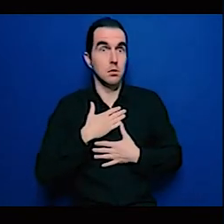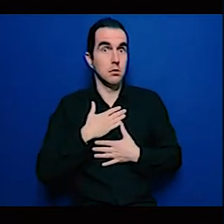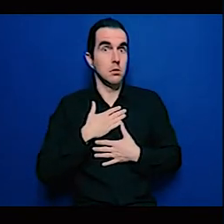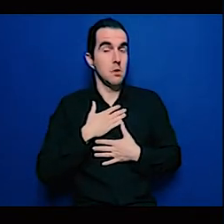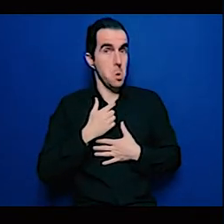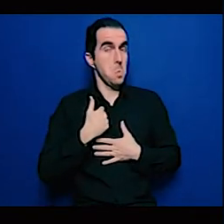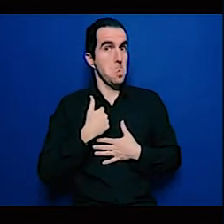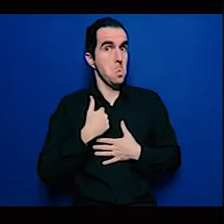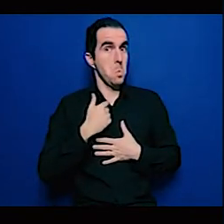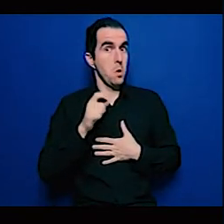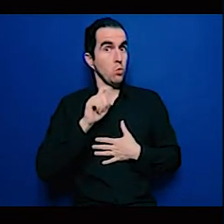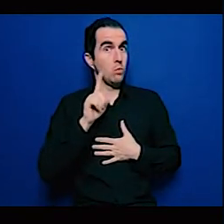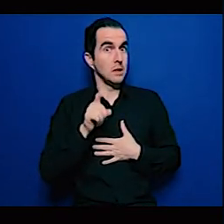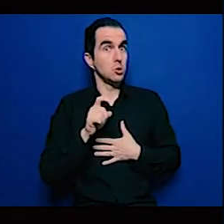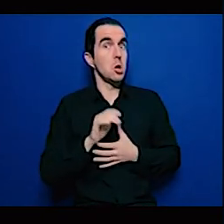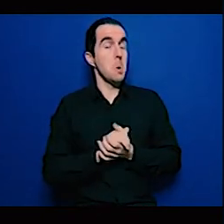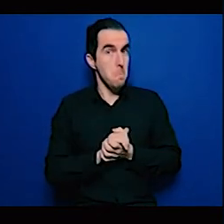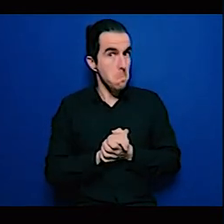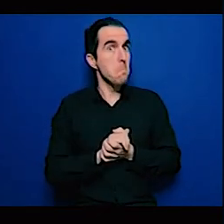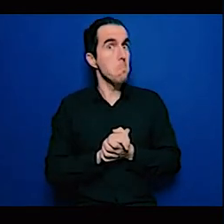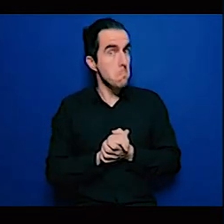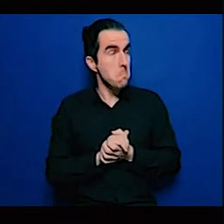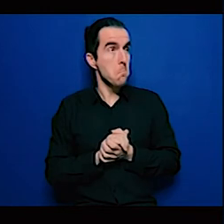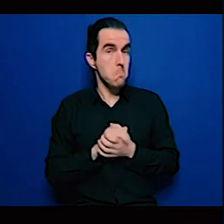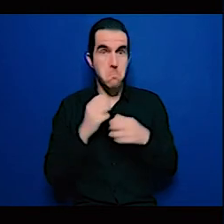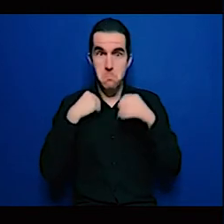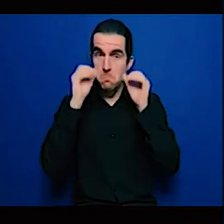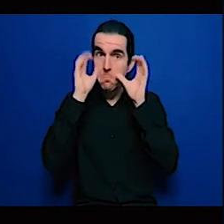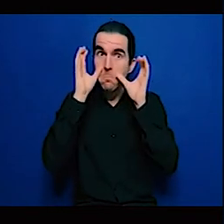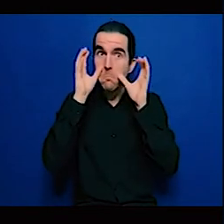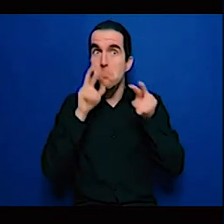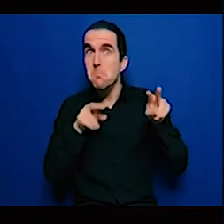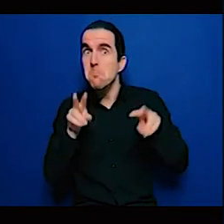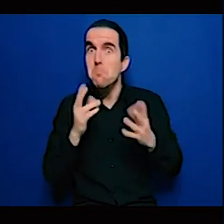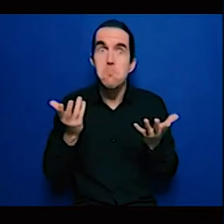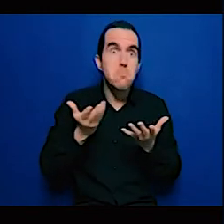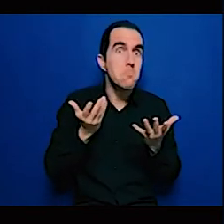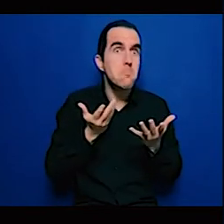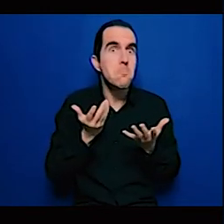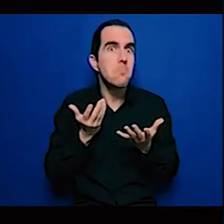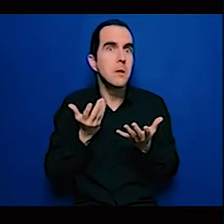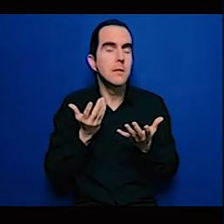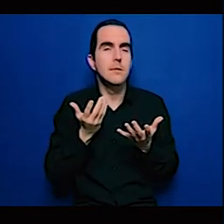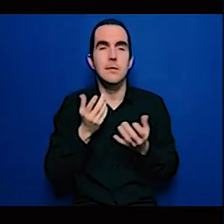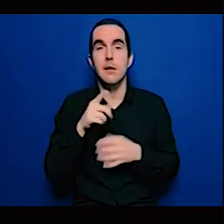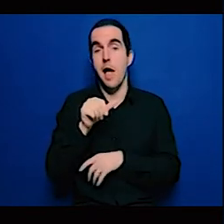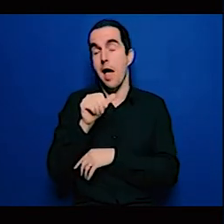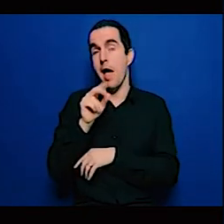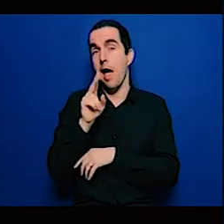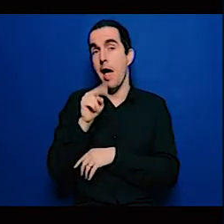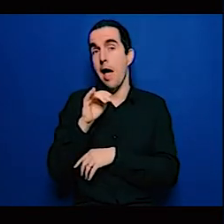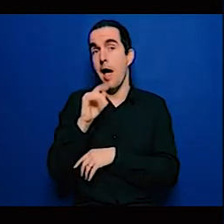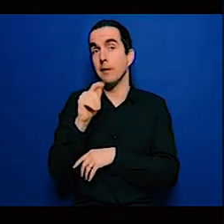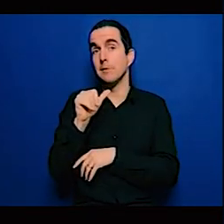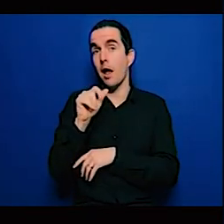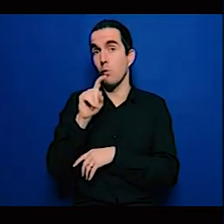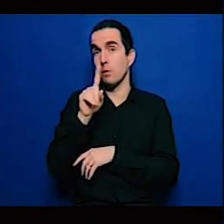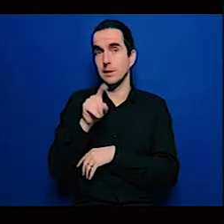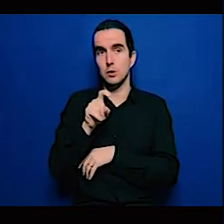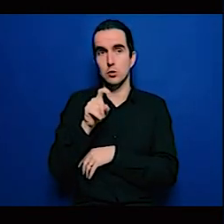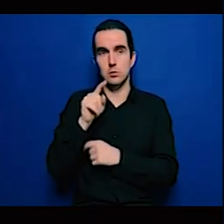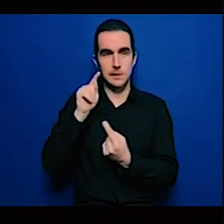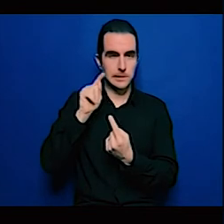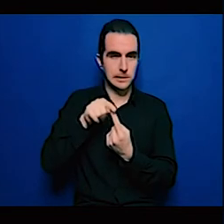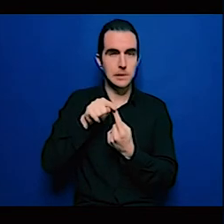I totally agree with you I think for that's one of the inhibiting factors long-term infrastructure should always be funded by